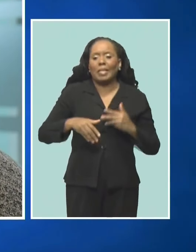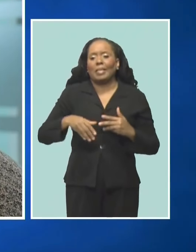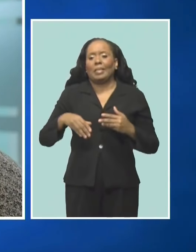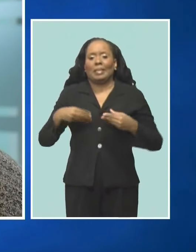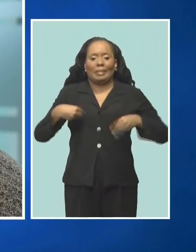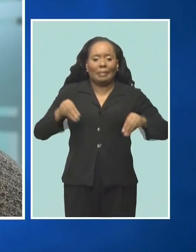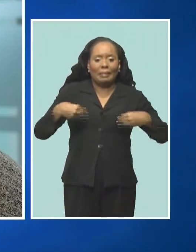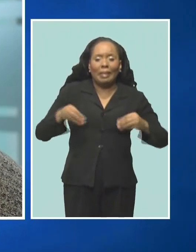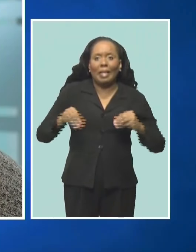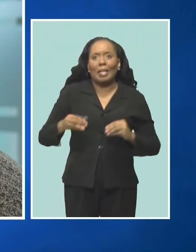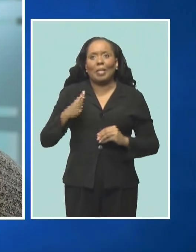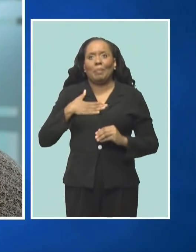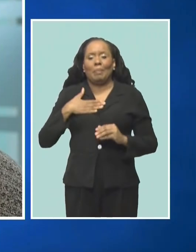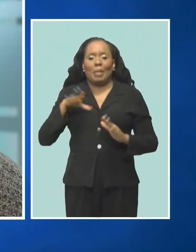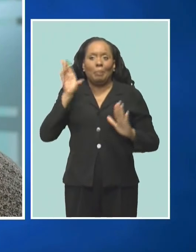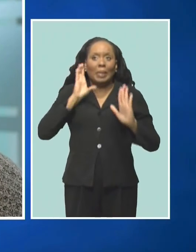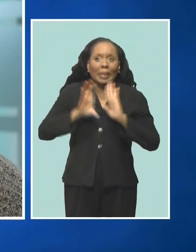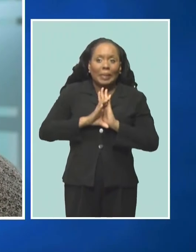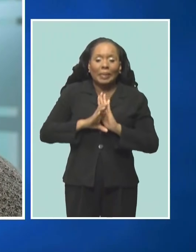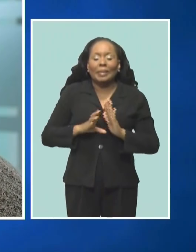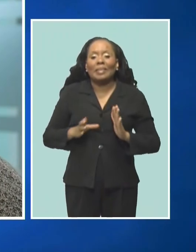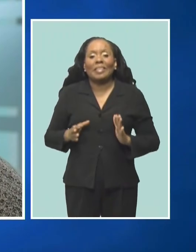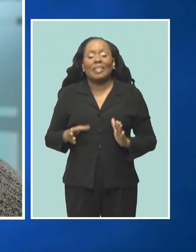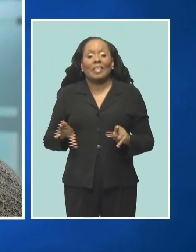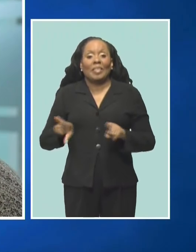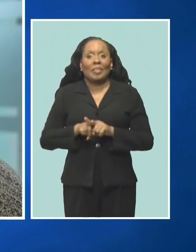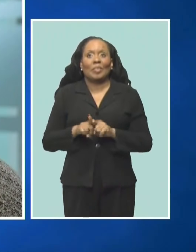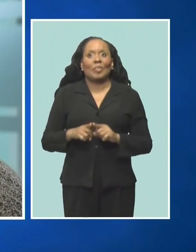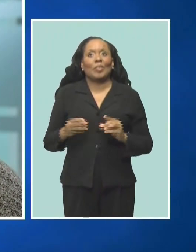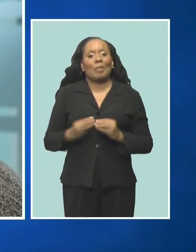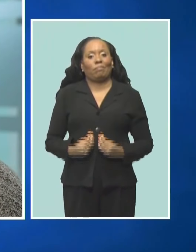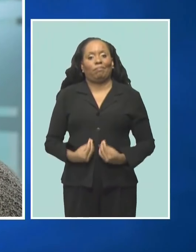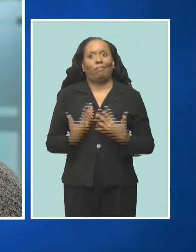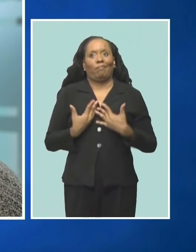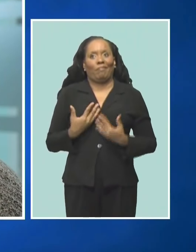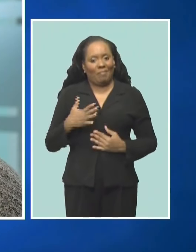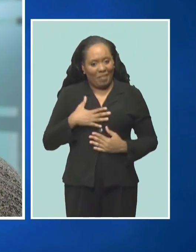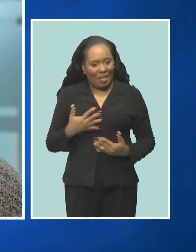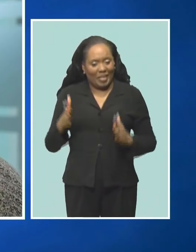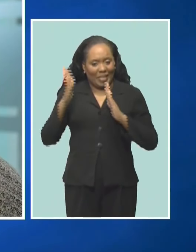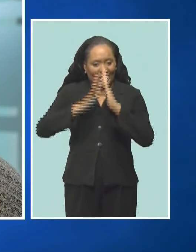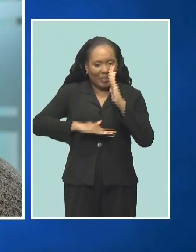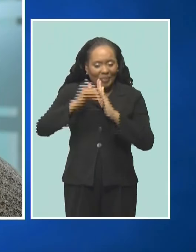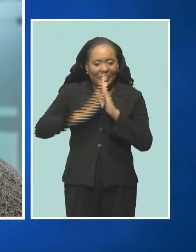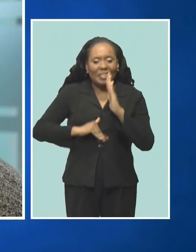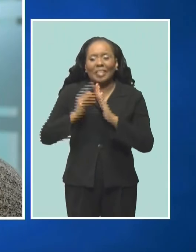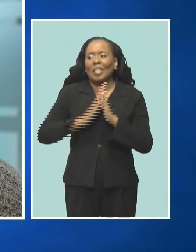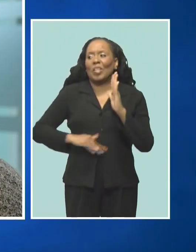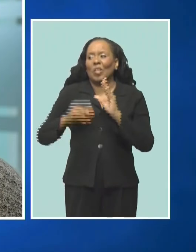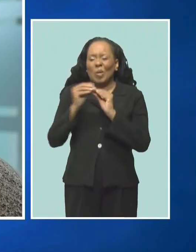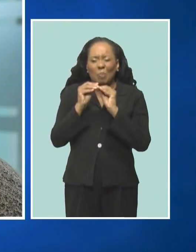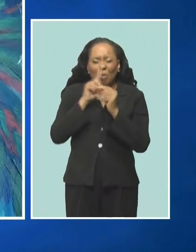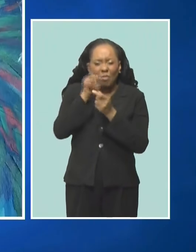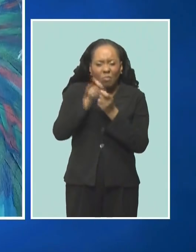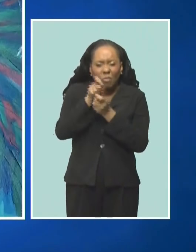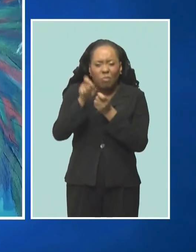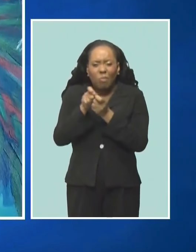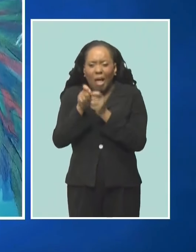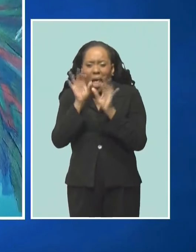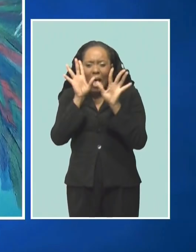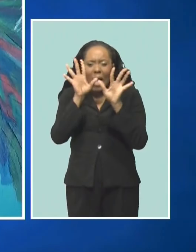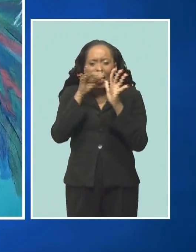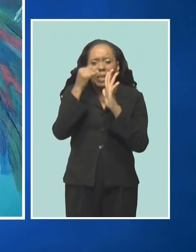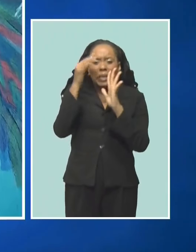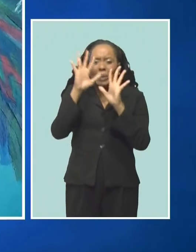obviously, as well as bringing more life to my paintings, adding more detail, adding more